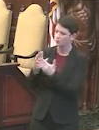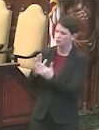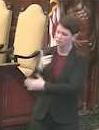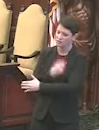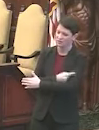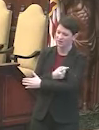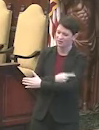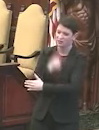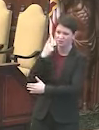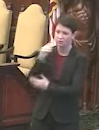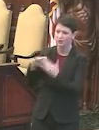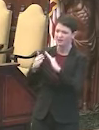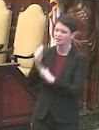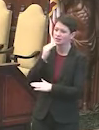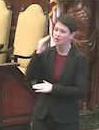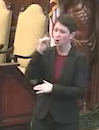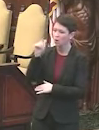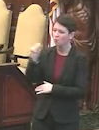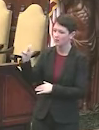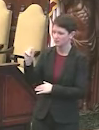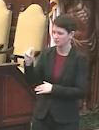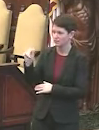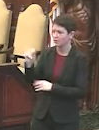for the city's homeless population?